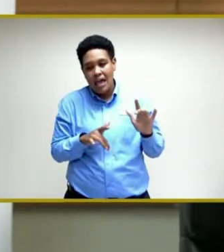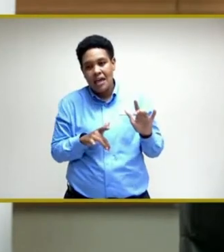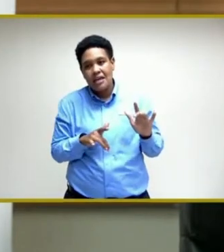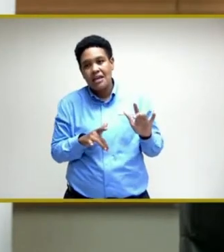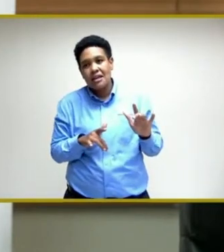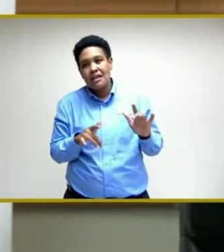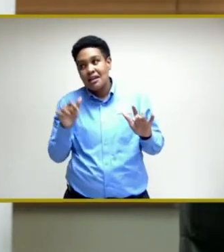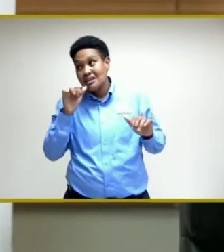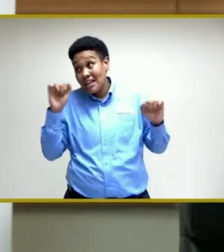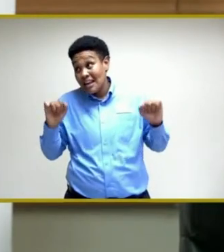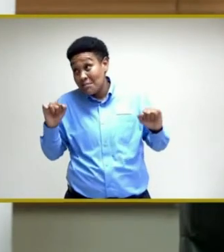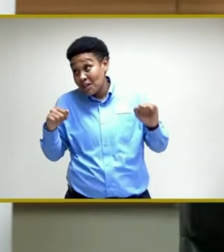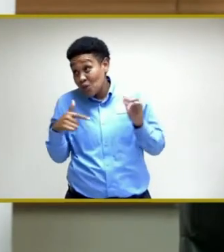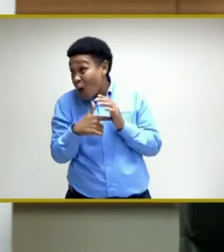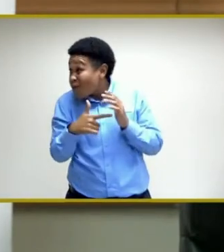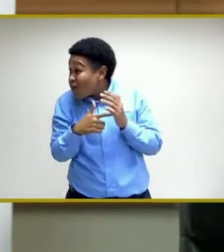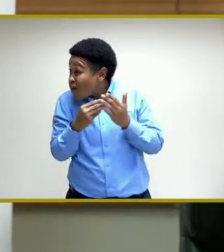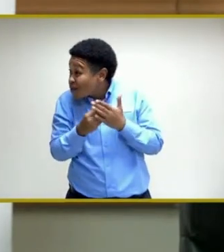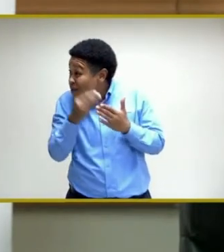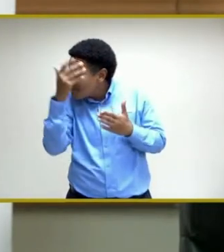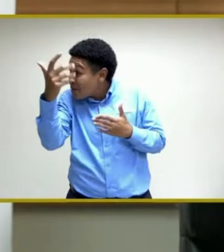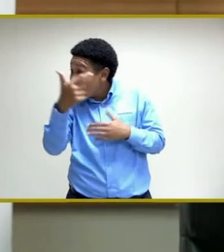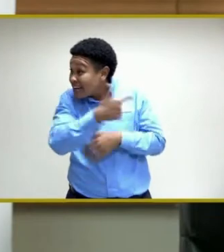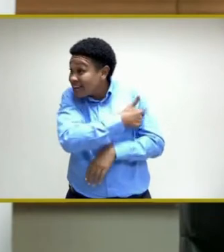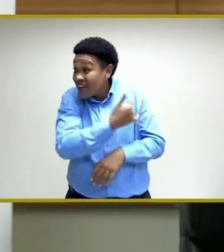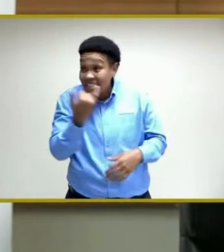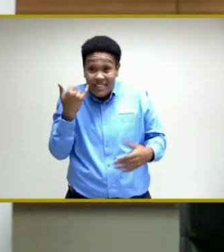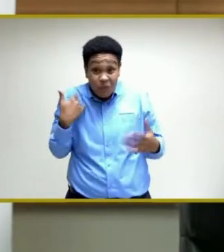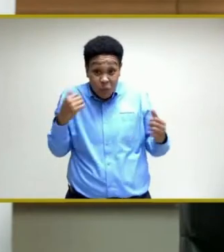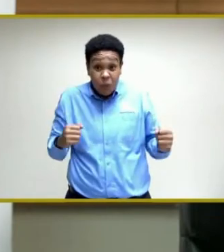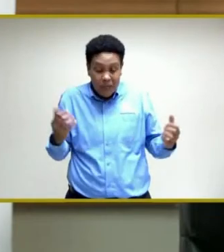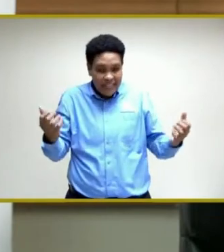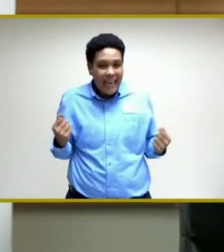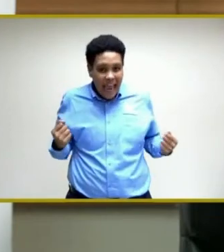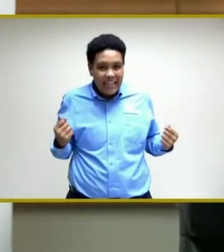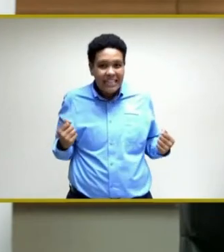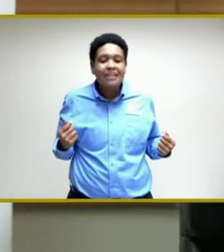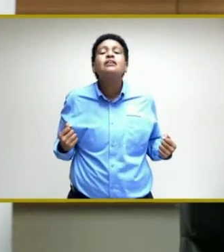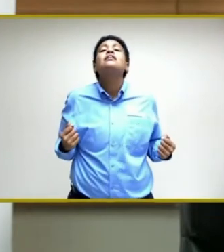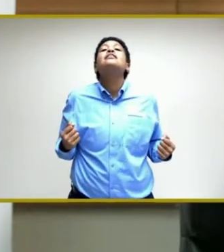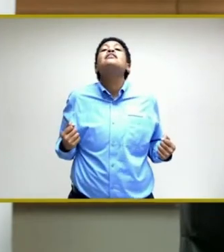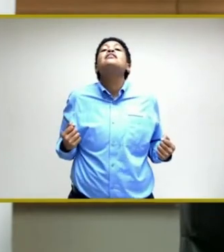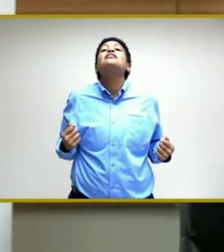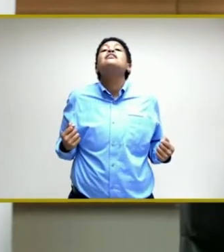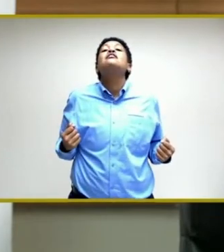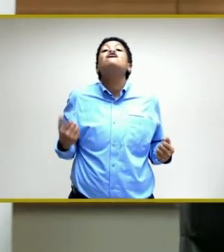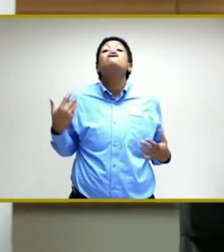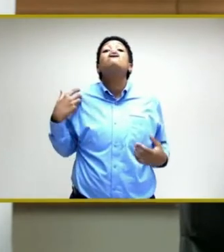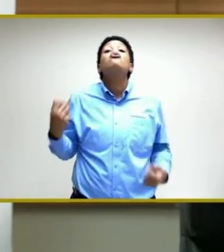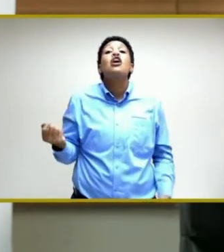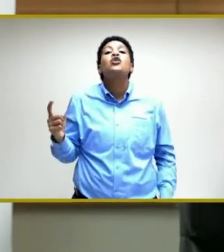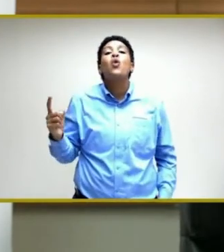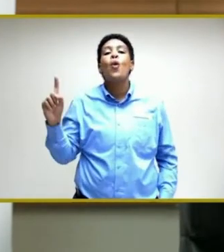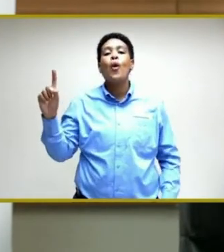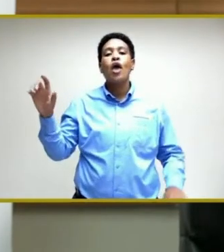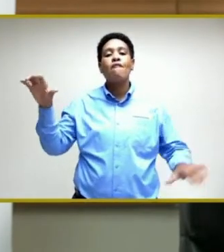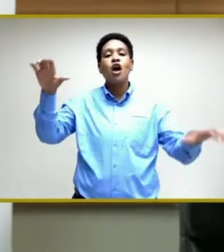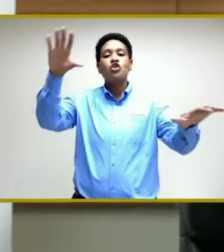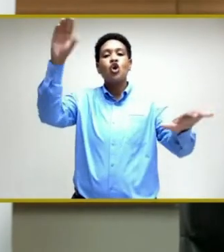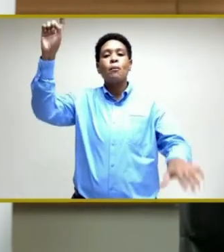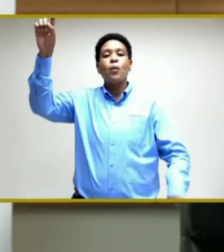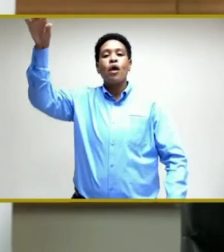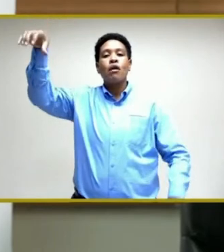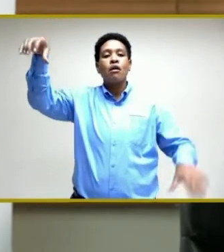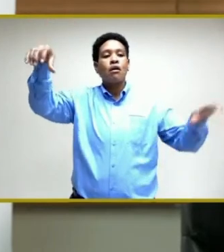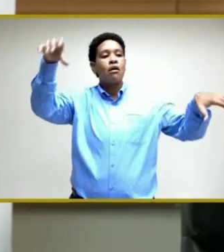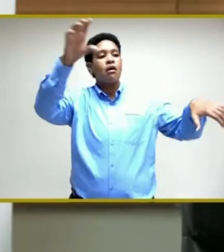inability to afford the vaccine if we could get it. The strength in this arrangement has been where the manufacturers are located,